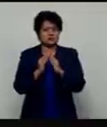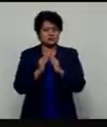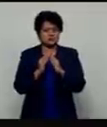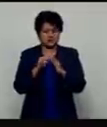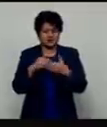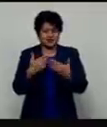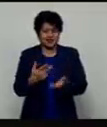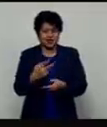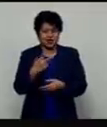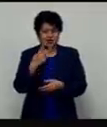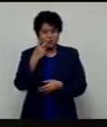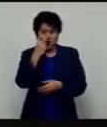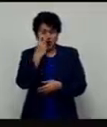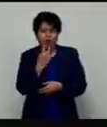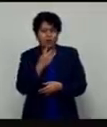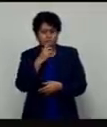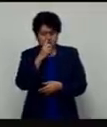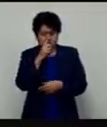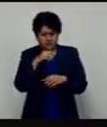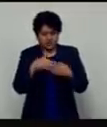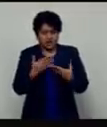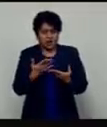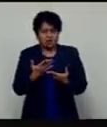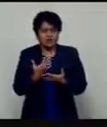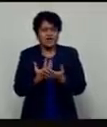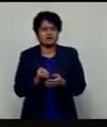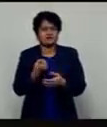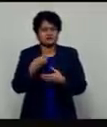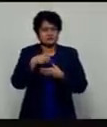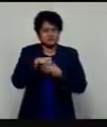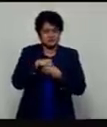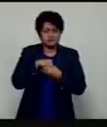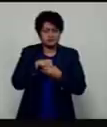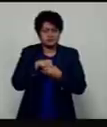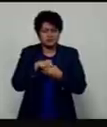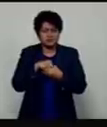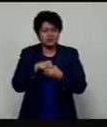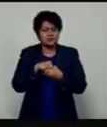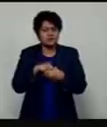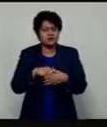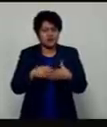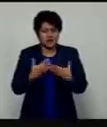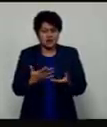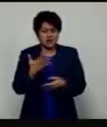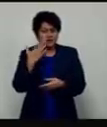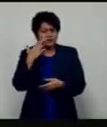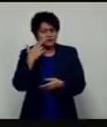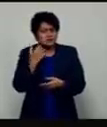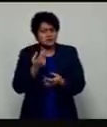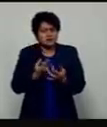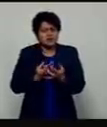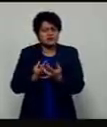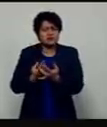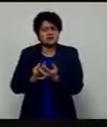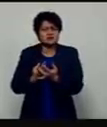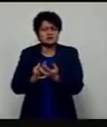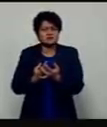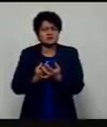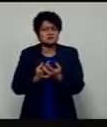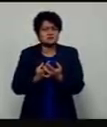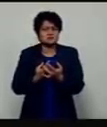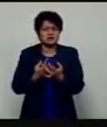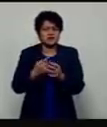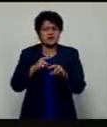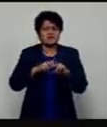will now be exposed to the virus. And also other new areas of interest have also been identified, which include the Fletcher